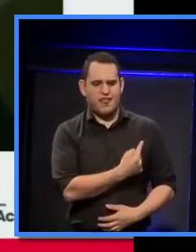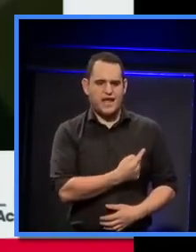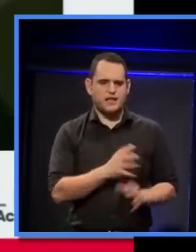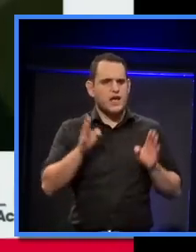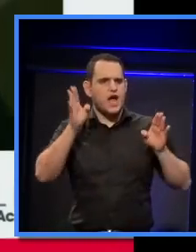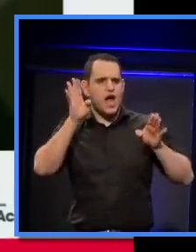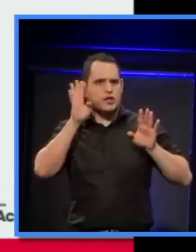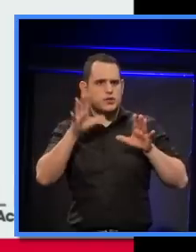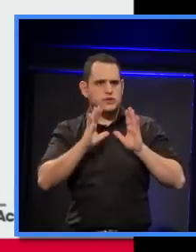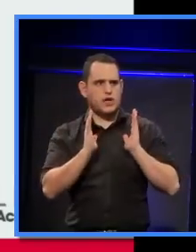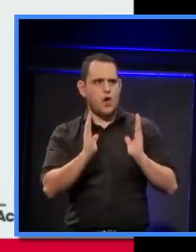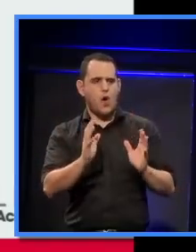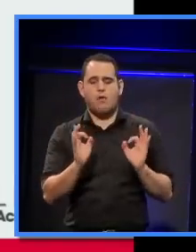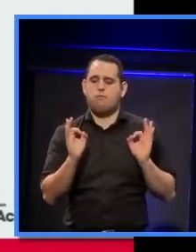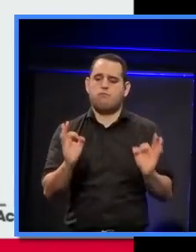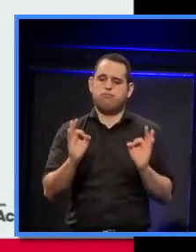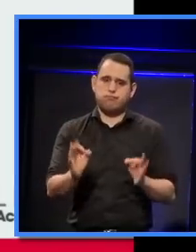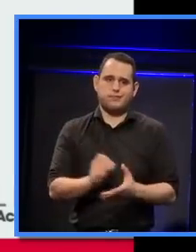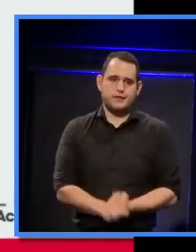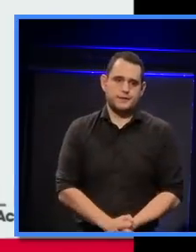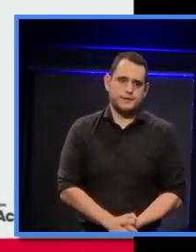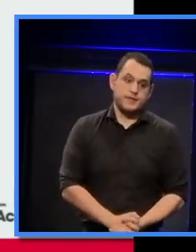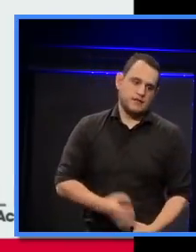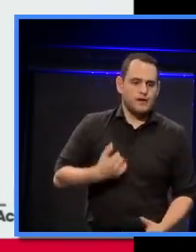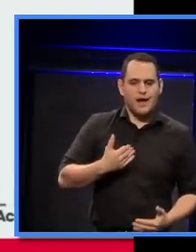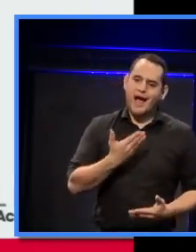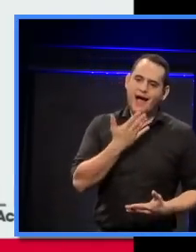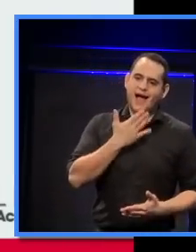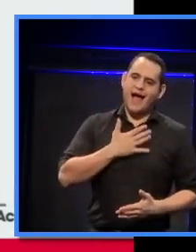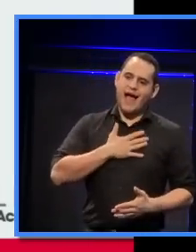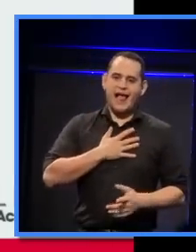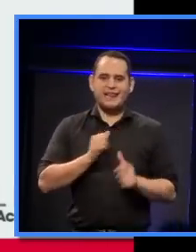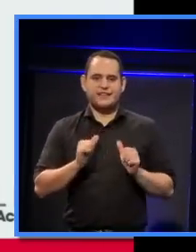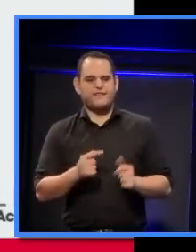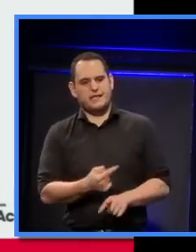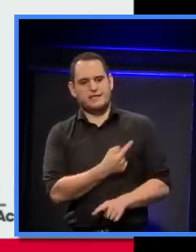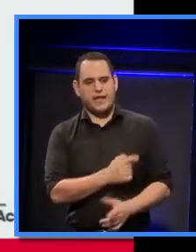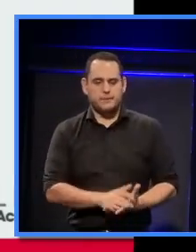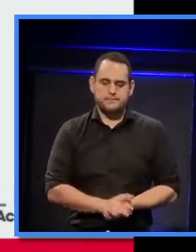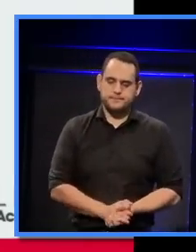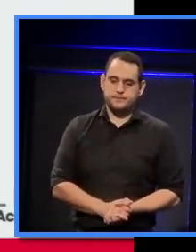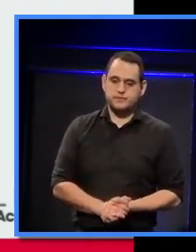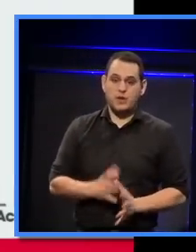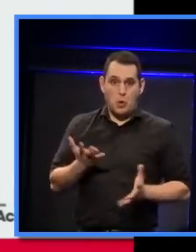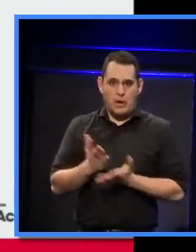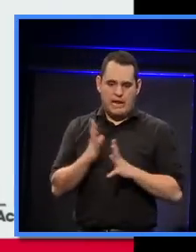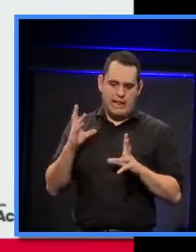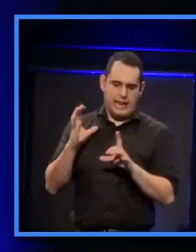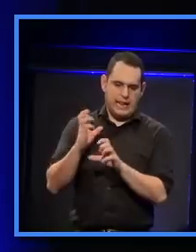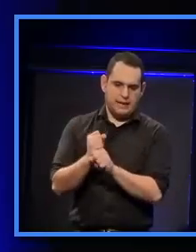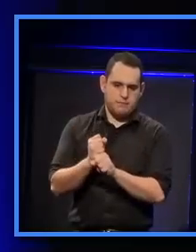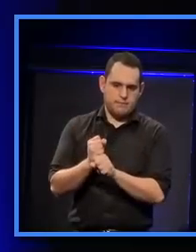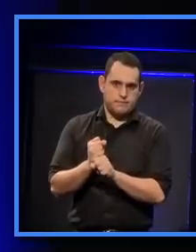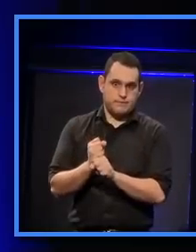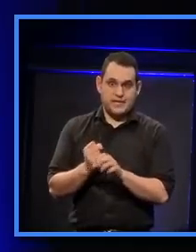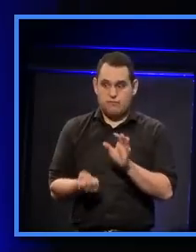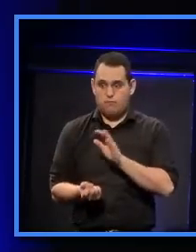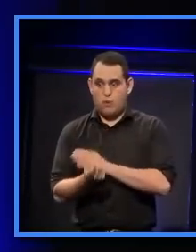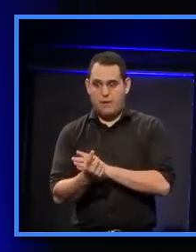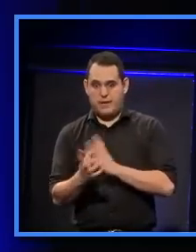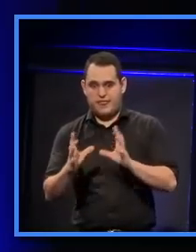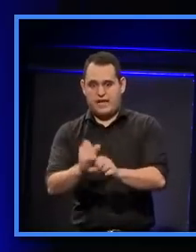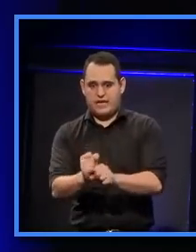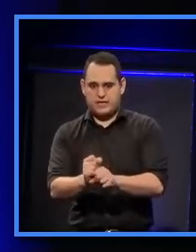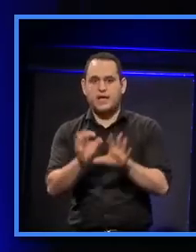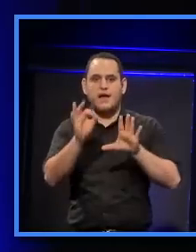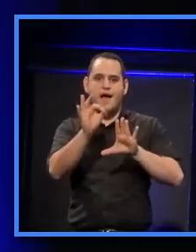to work in. That's a good note to finish on. So, just finishing off, the outcome in terms of